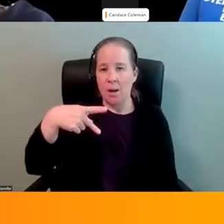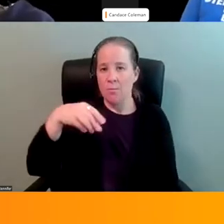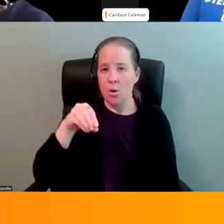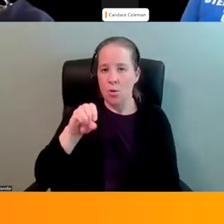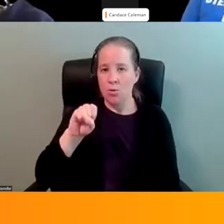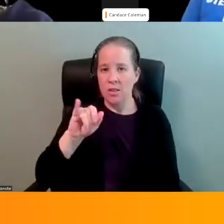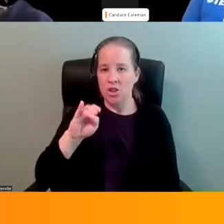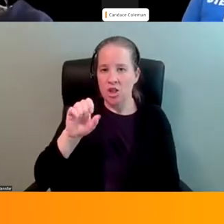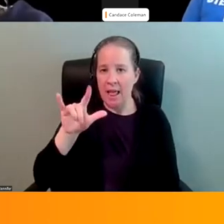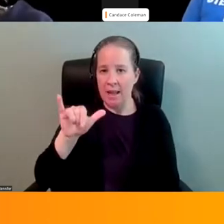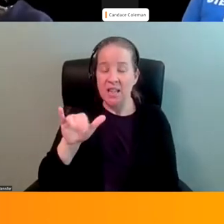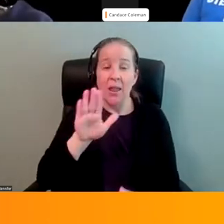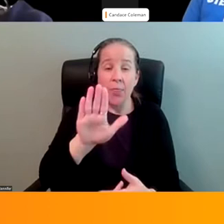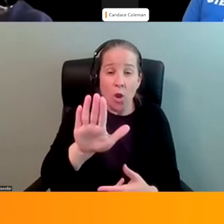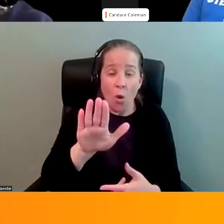that impact other people?